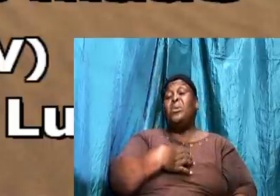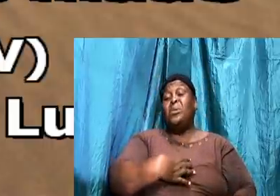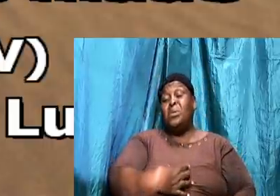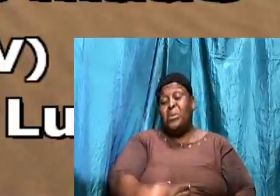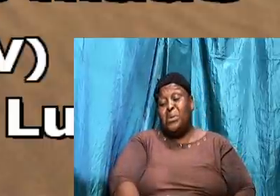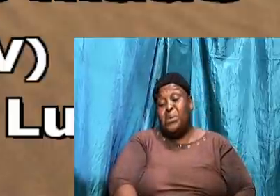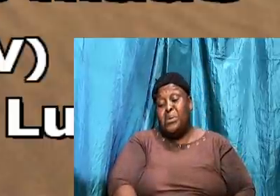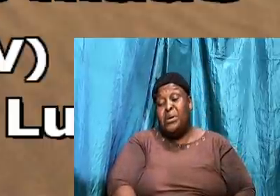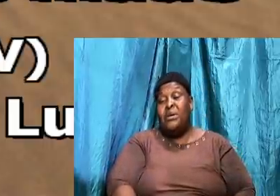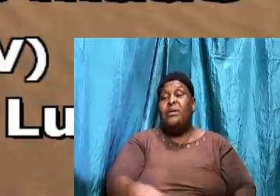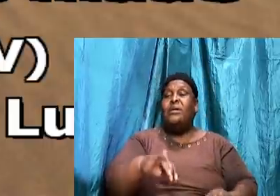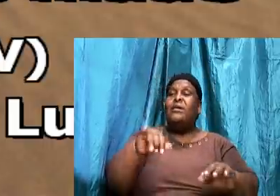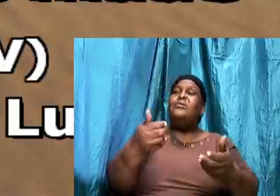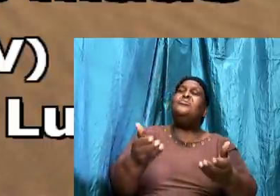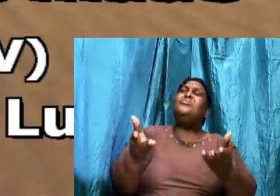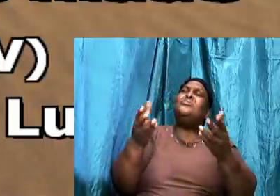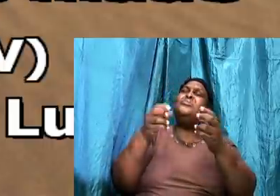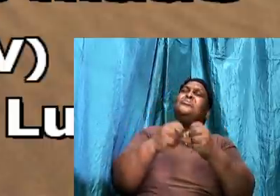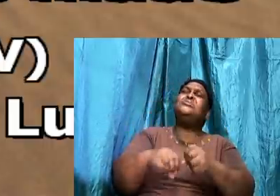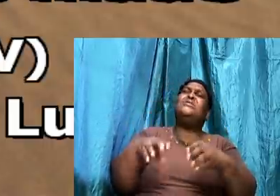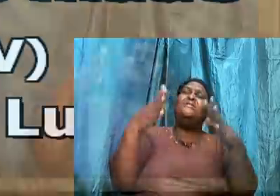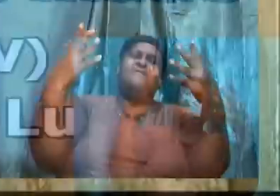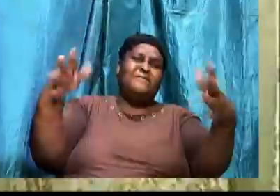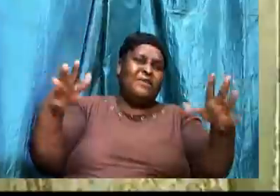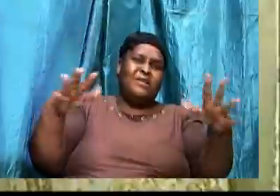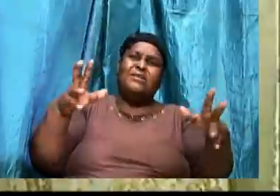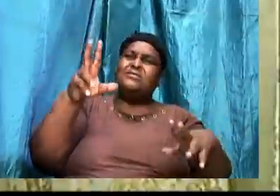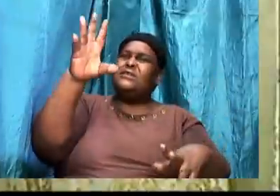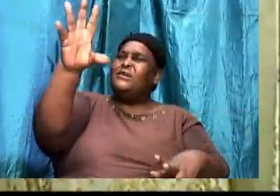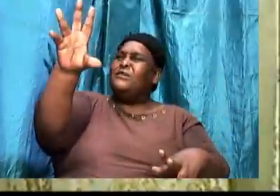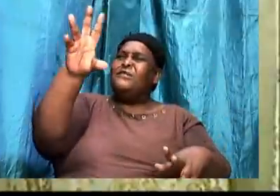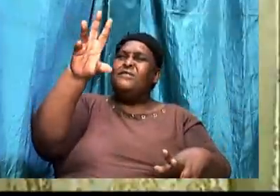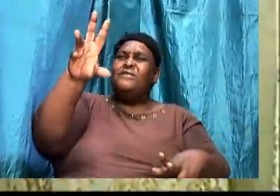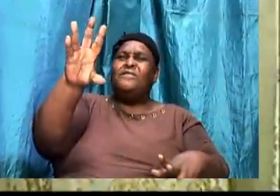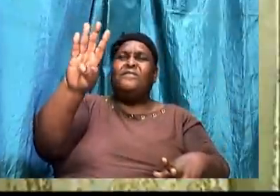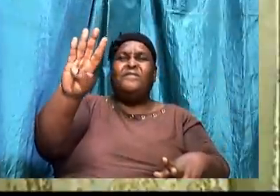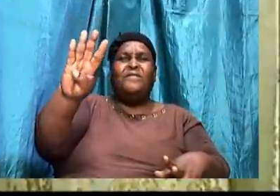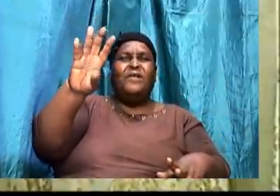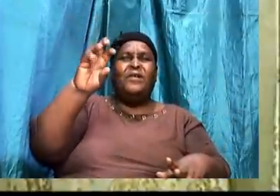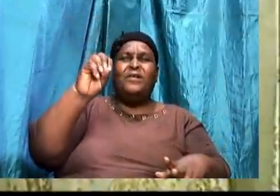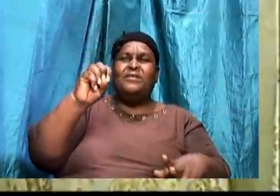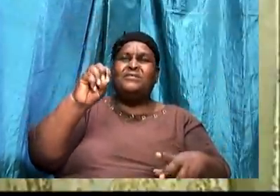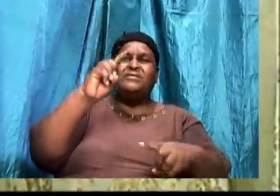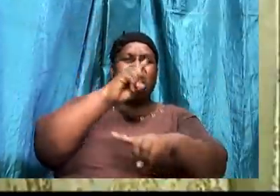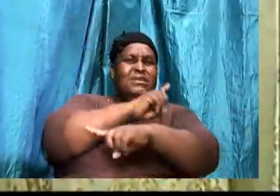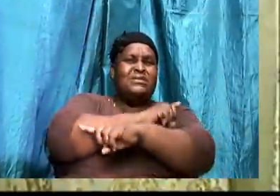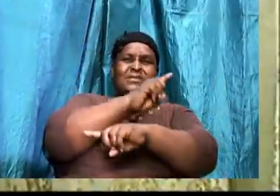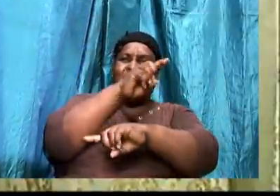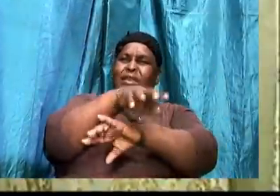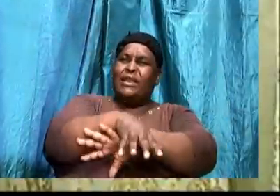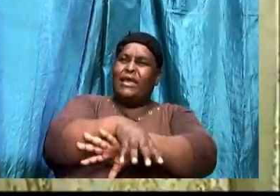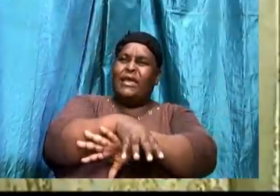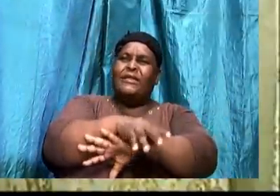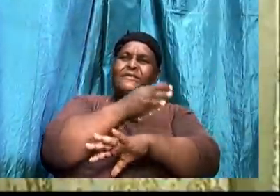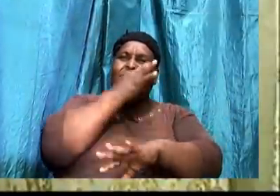Just came out 40 days. And 40 nights. And Jesus was now hungered.